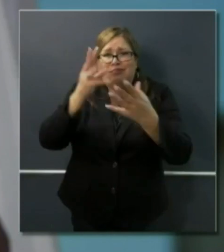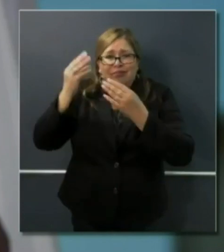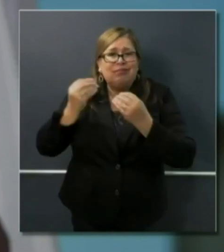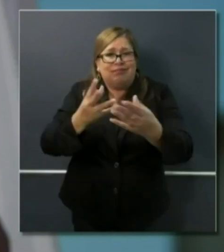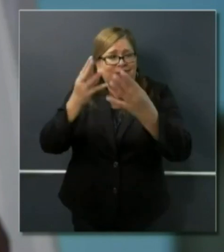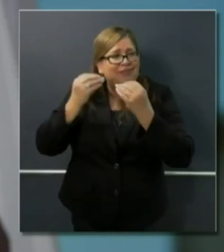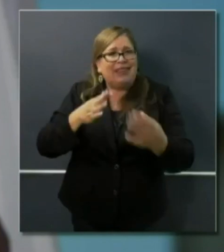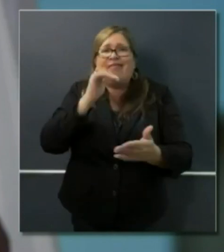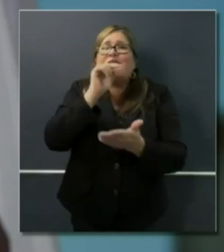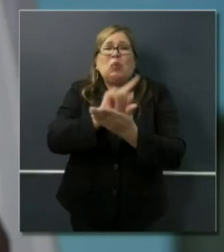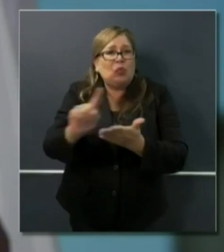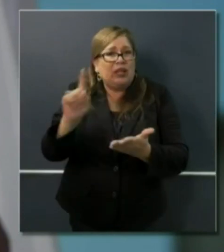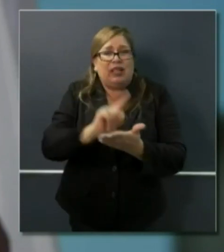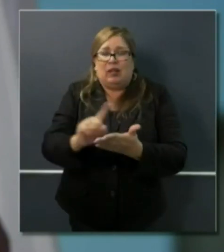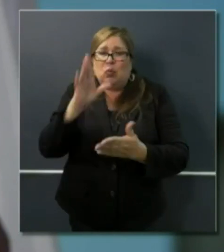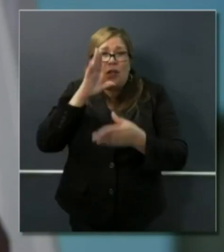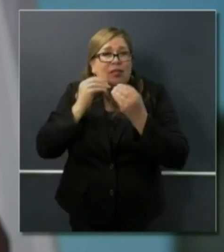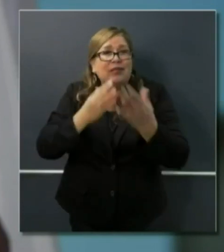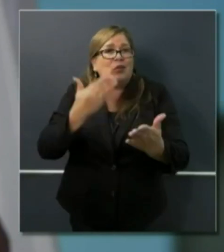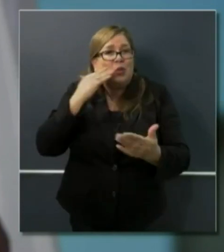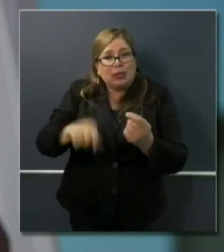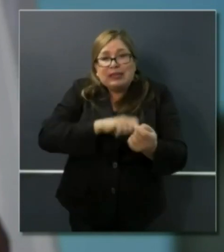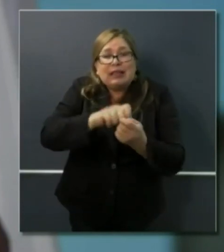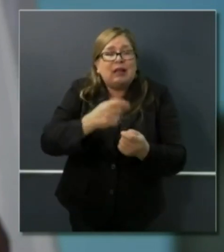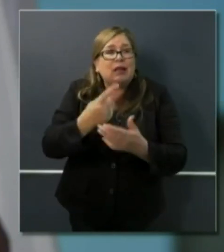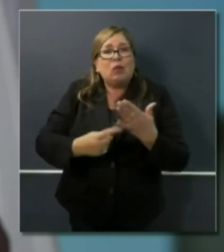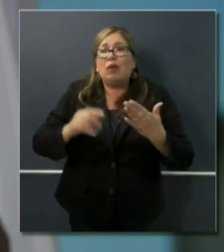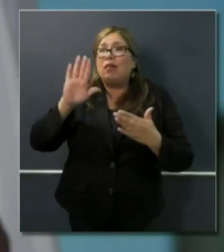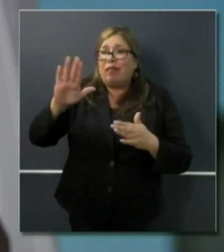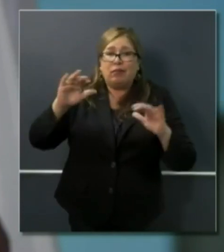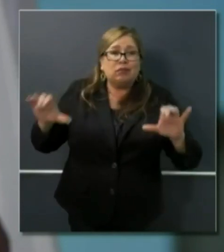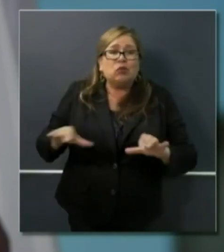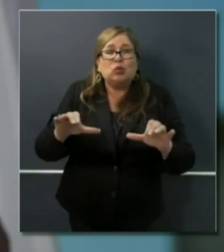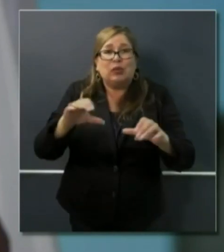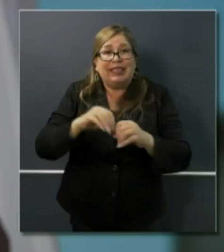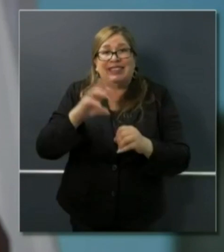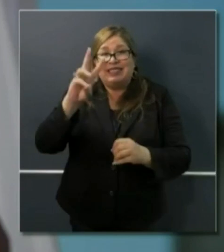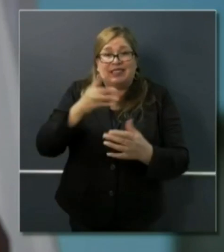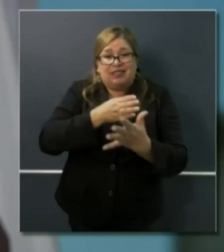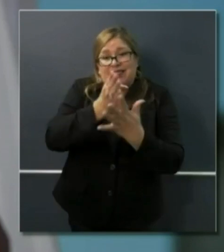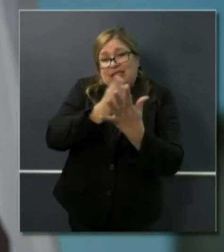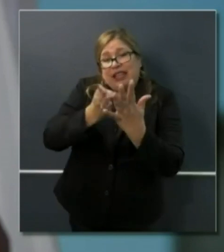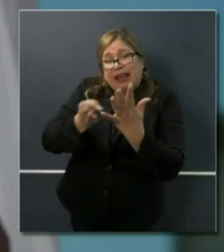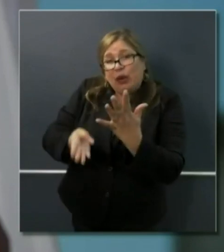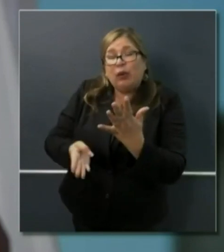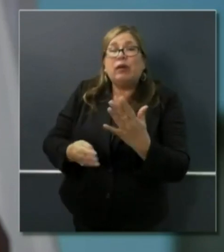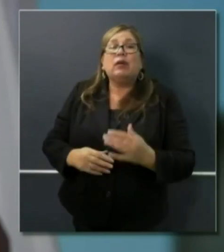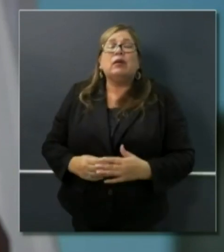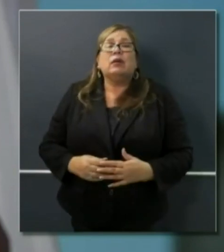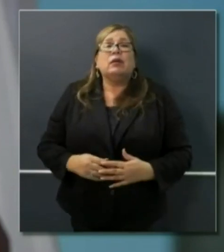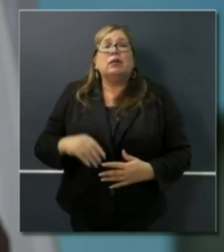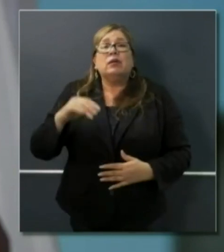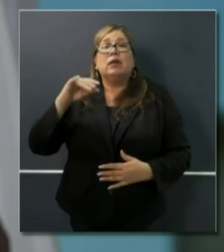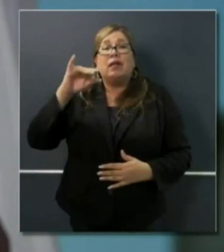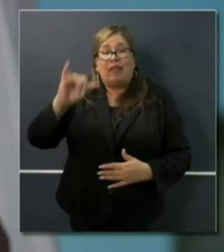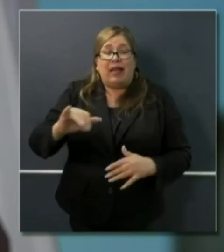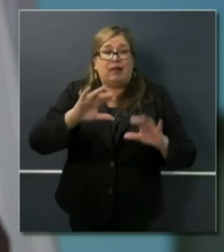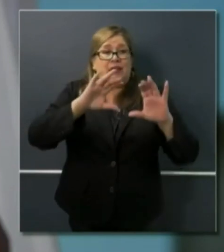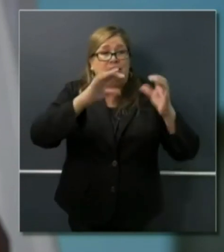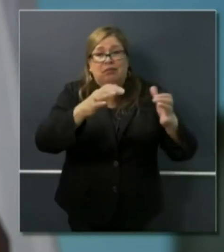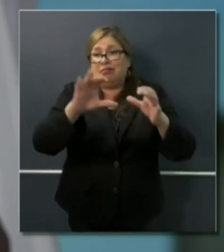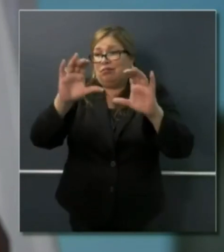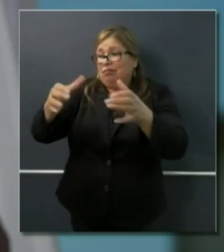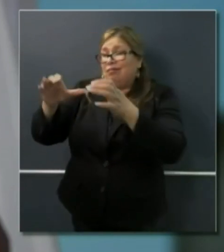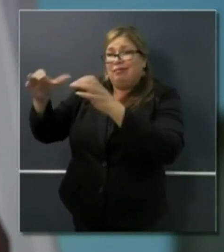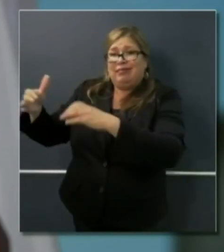weekly basis to update you on the progress in each of those six areas, informed by these task forces